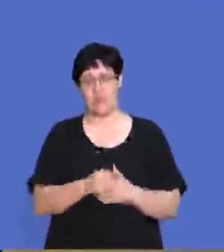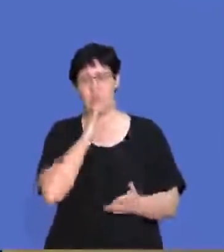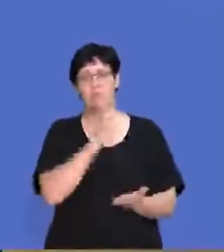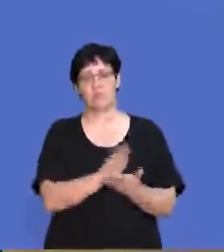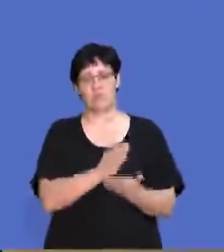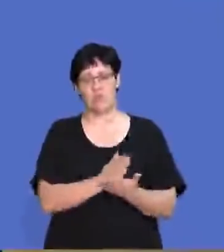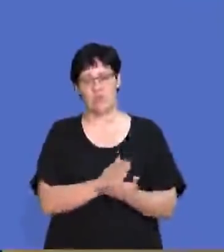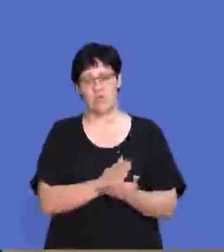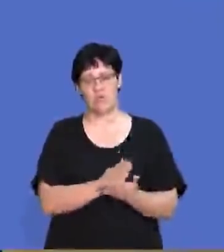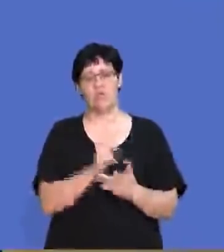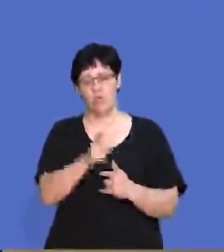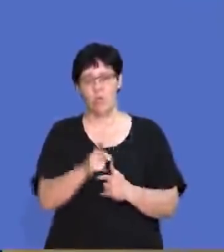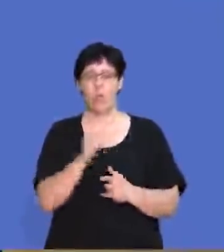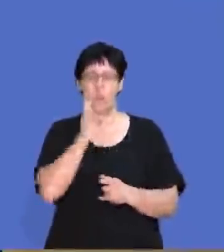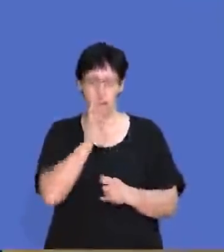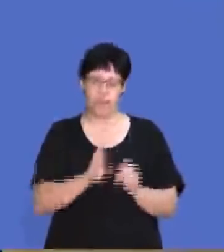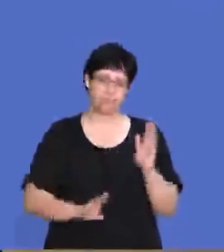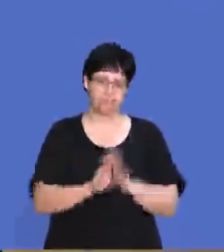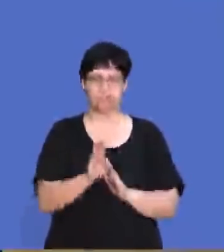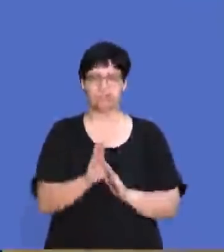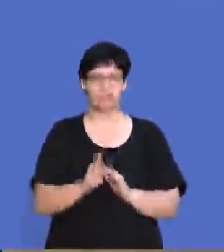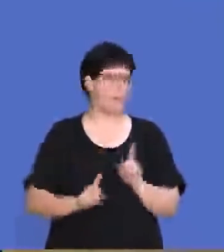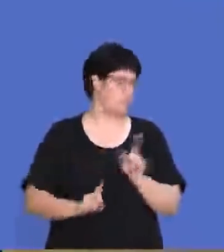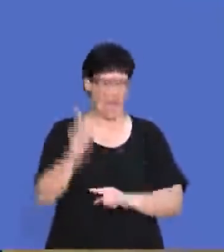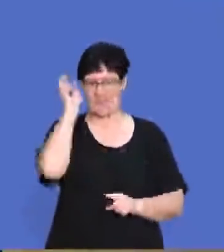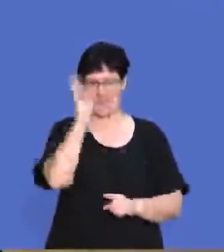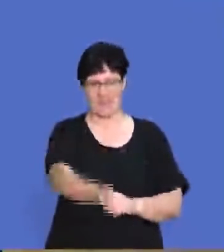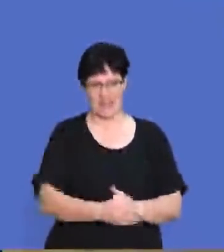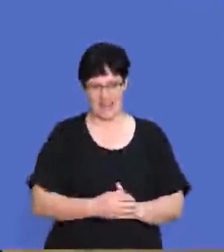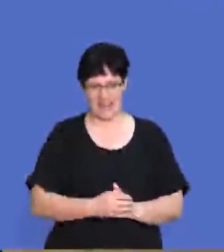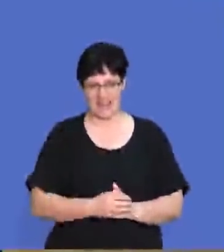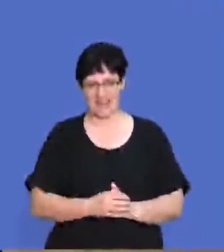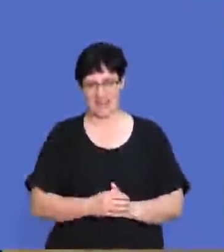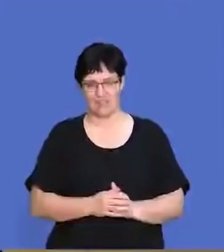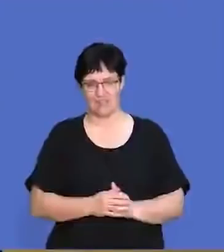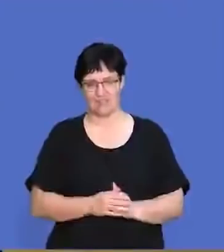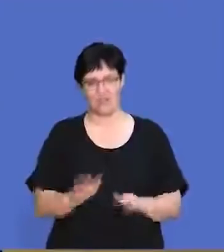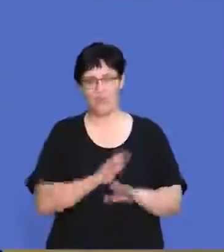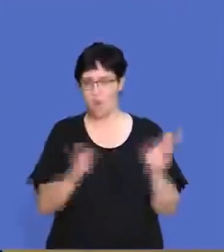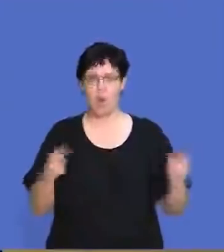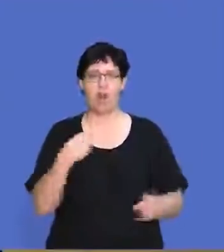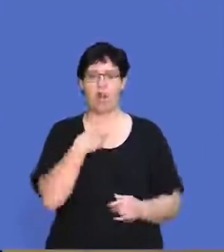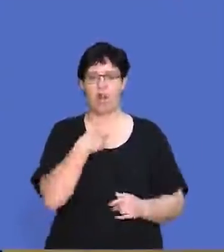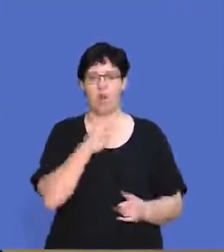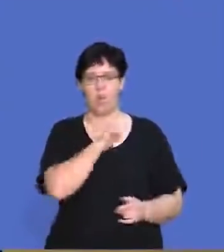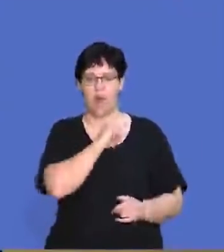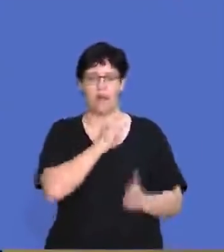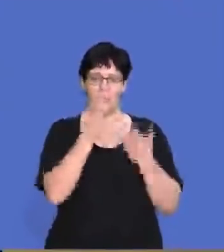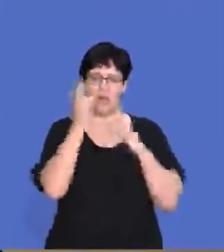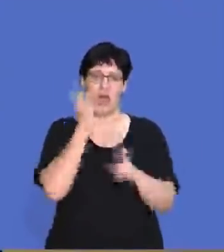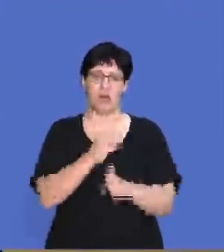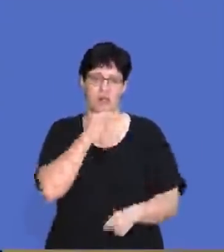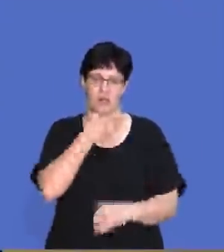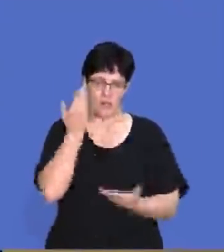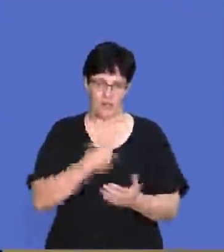matriculants. I'm sure you guys are absolutely going to go out there and crush it and don't have any regrets